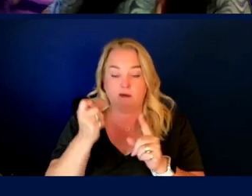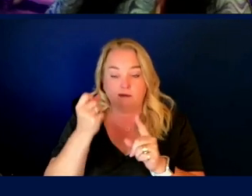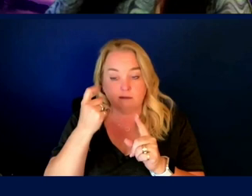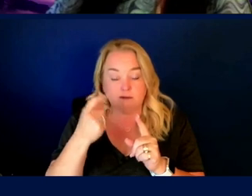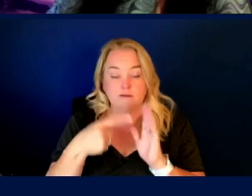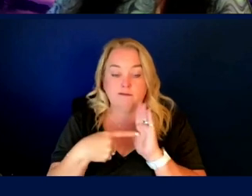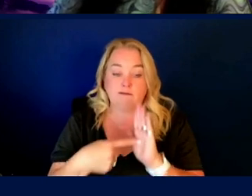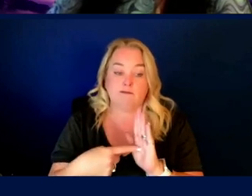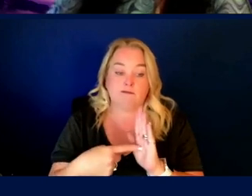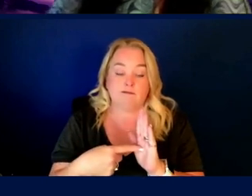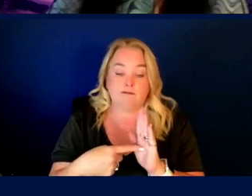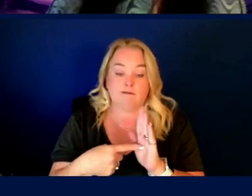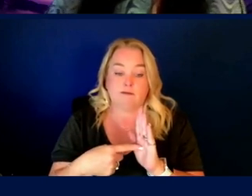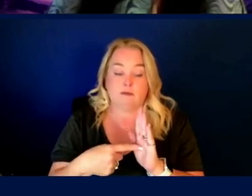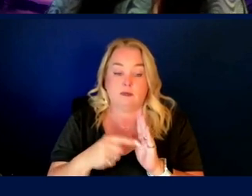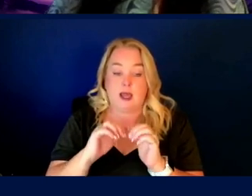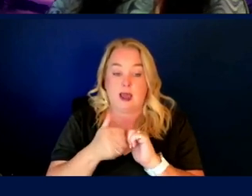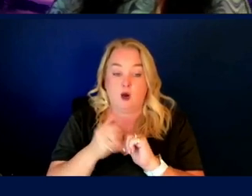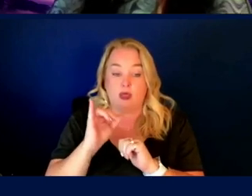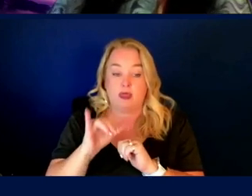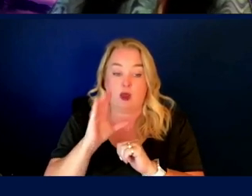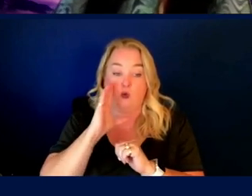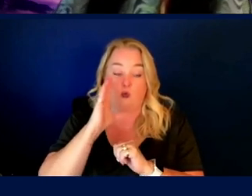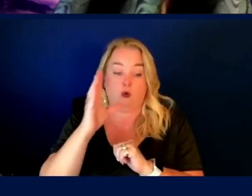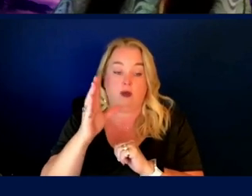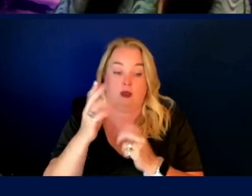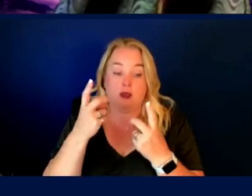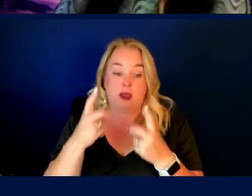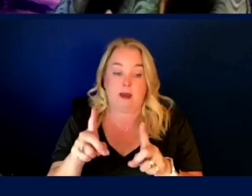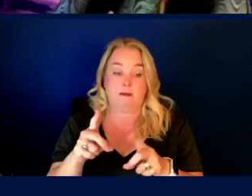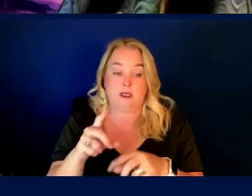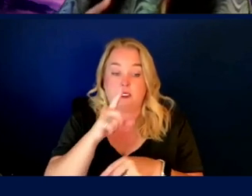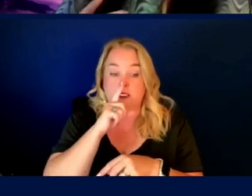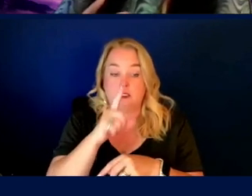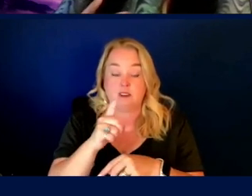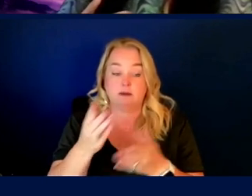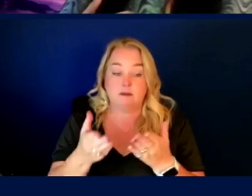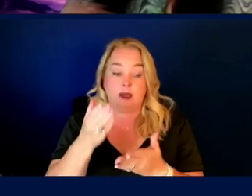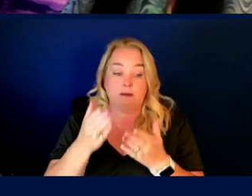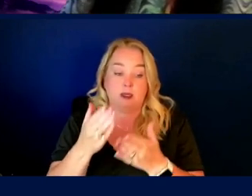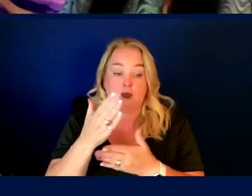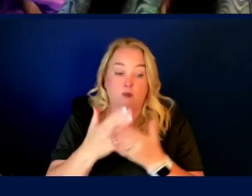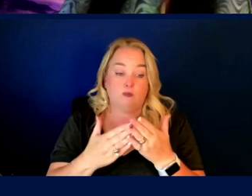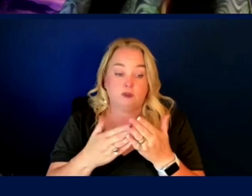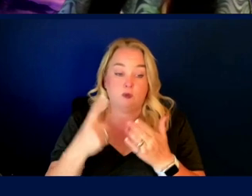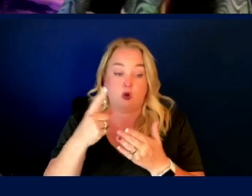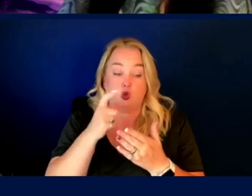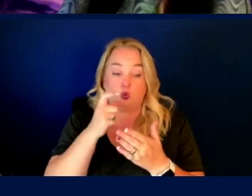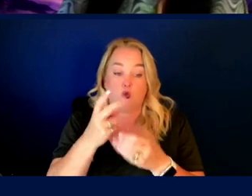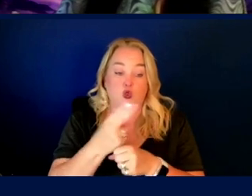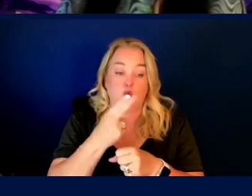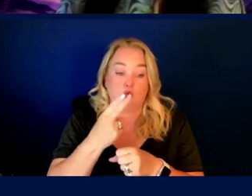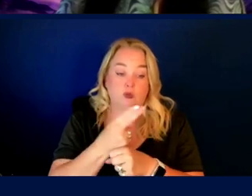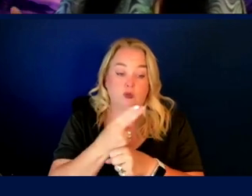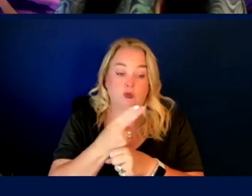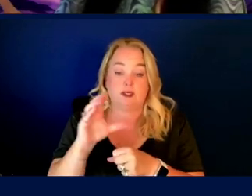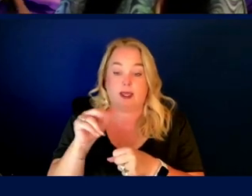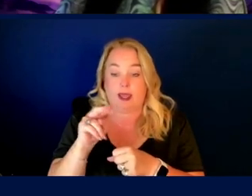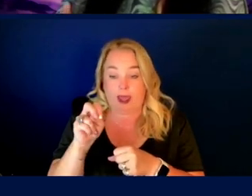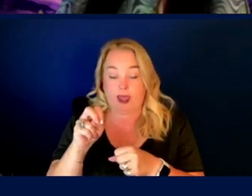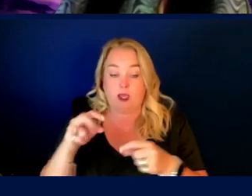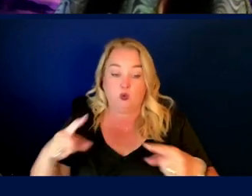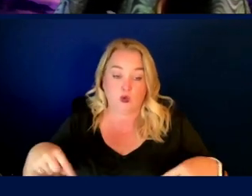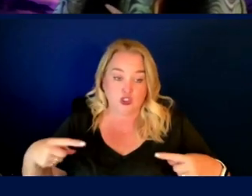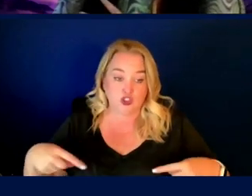reference frames for how dynamic disability may manifest on earth. This might be someone utilizing, uh, mobility aids. That could be a cane, a